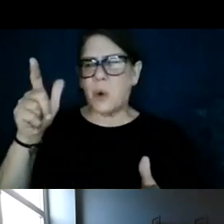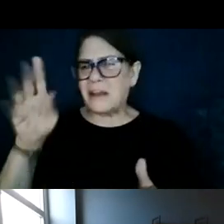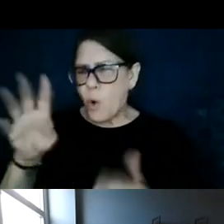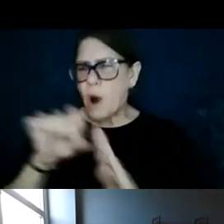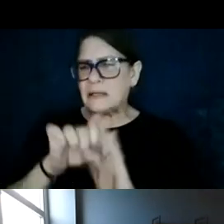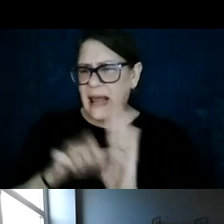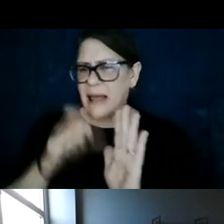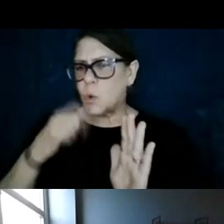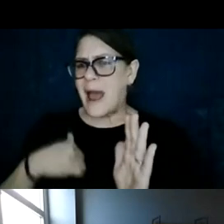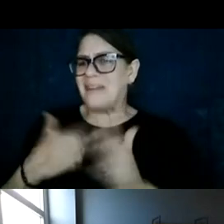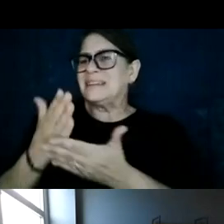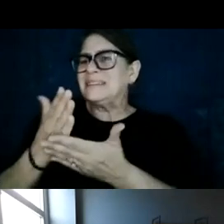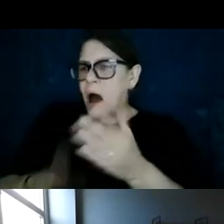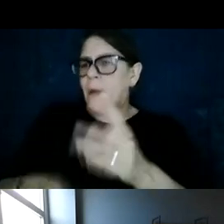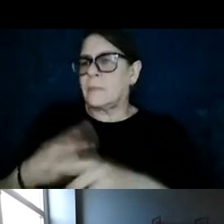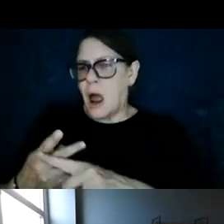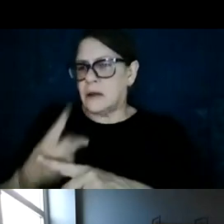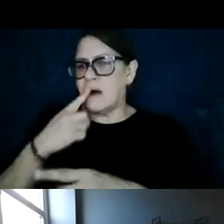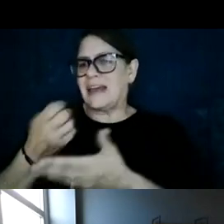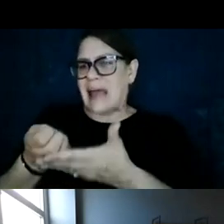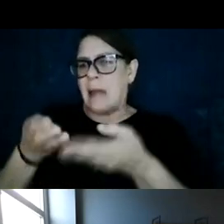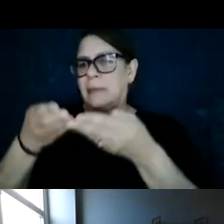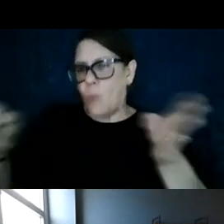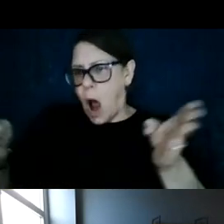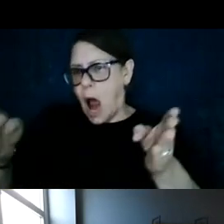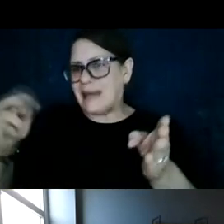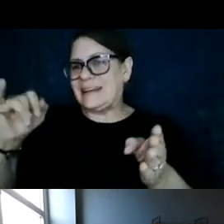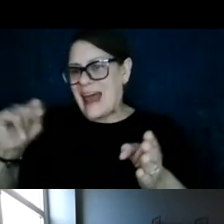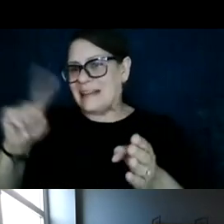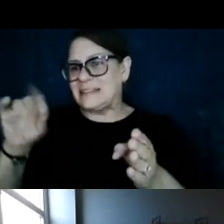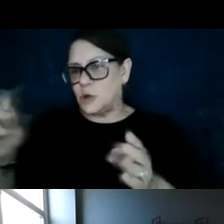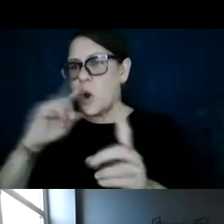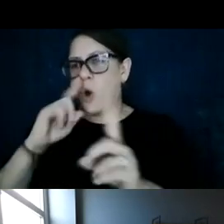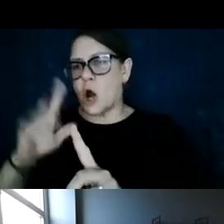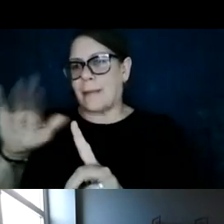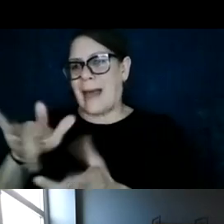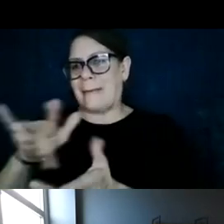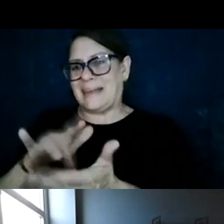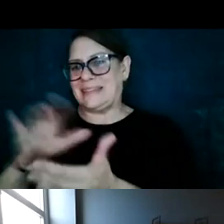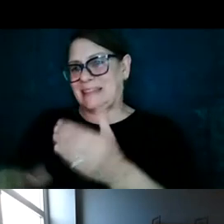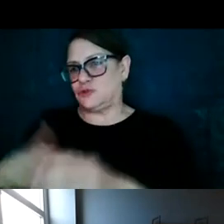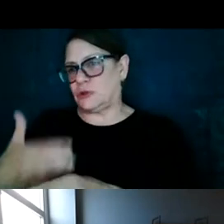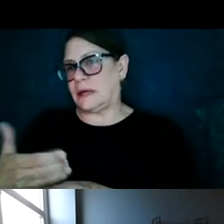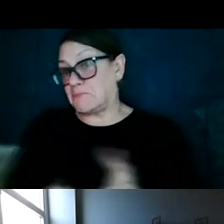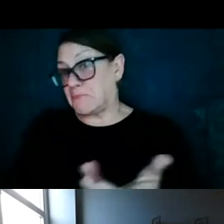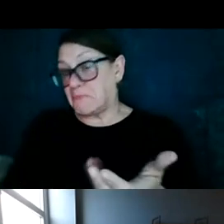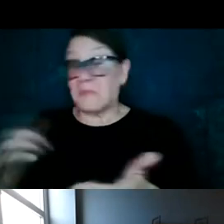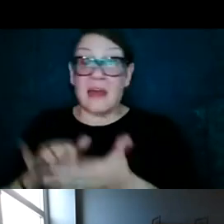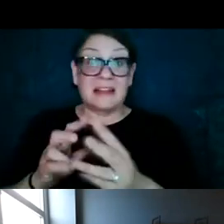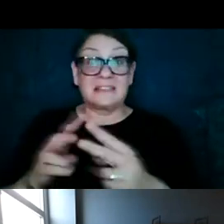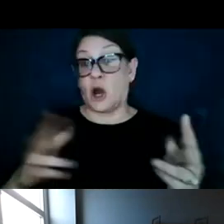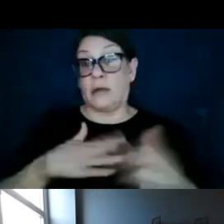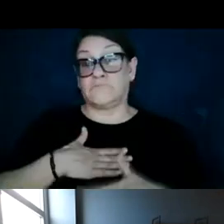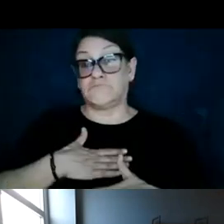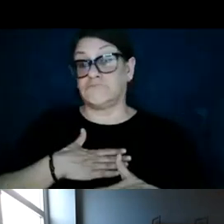have some form of economy-wide net zero emissions target by mid-century, which is very encouraging.